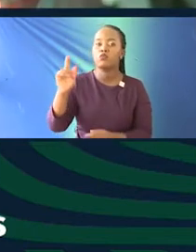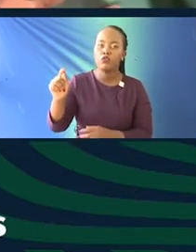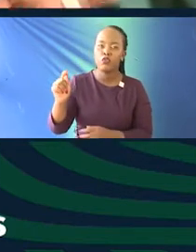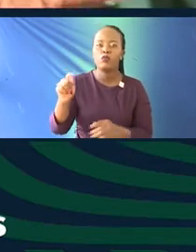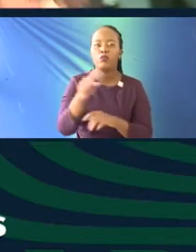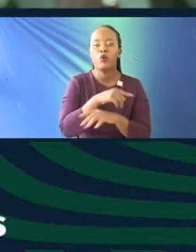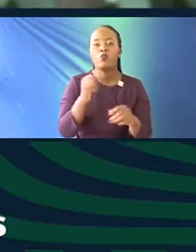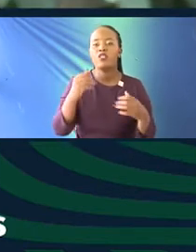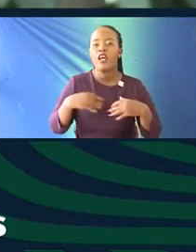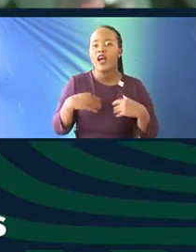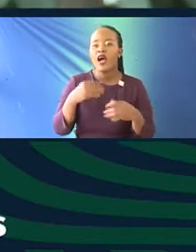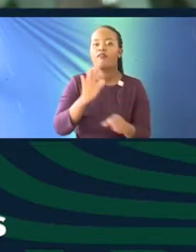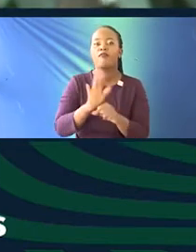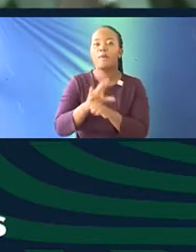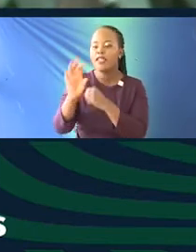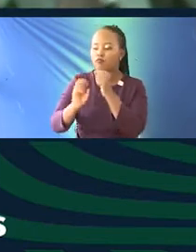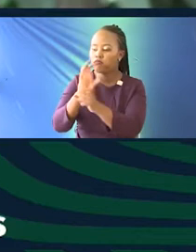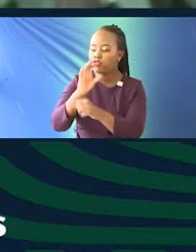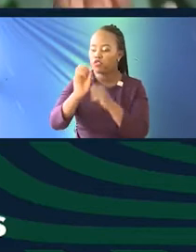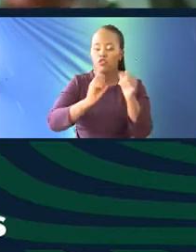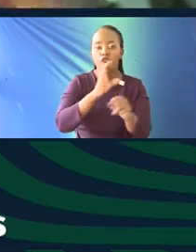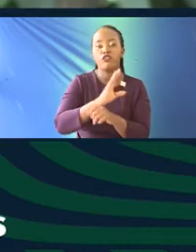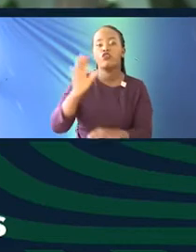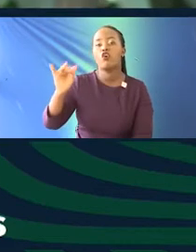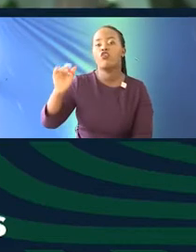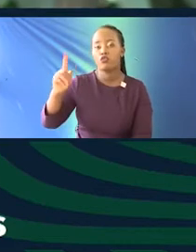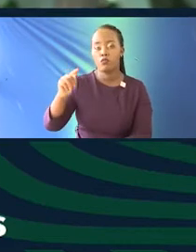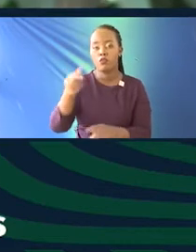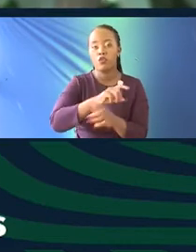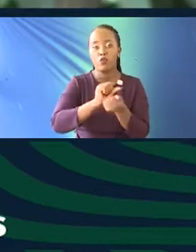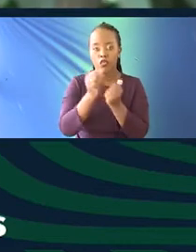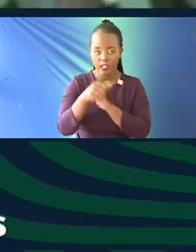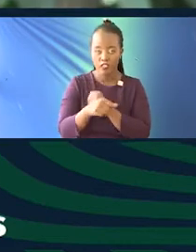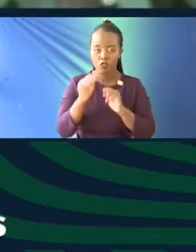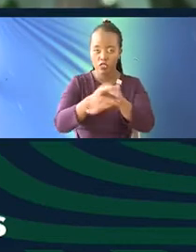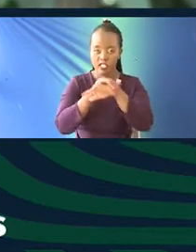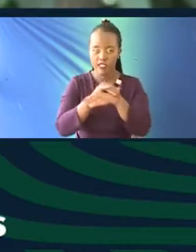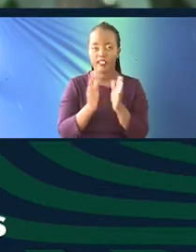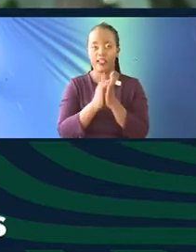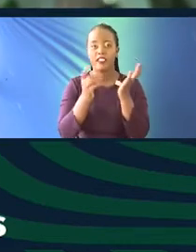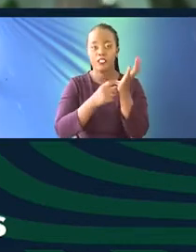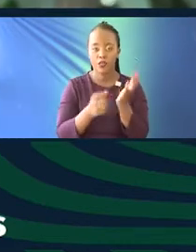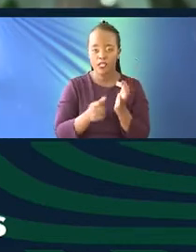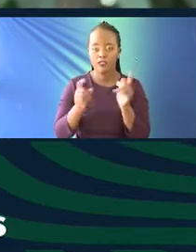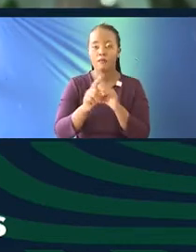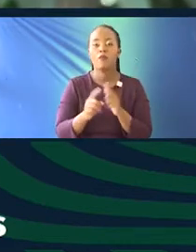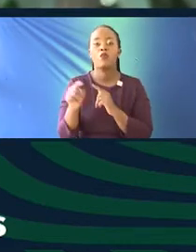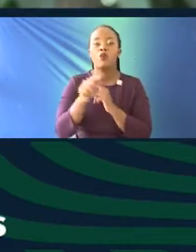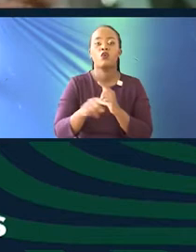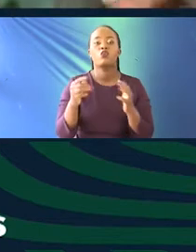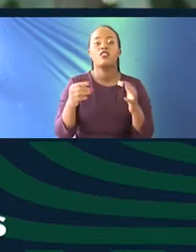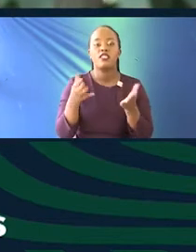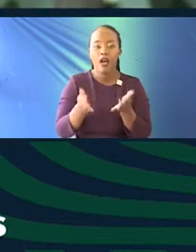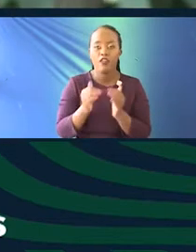We actually do YouTube videos of practitioners. We convert them to English and Kiswahili, and we are in the process of, we actually have